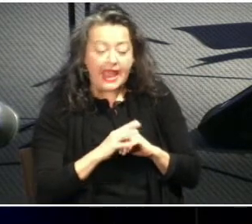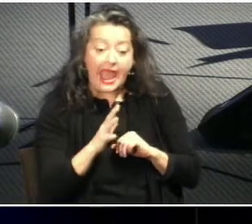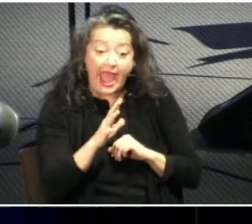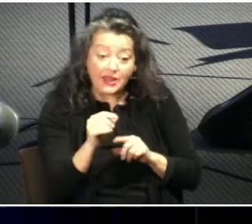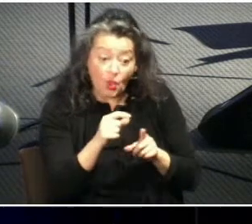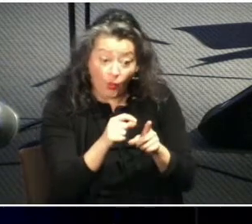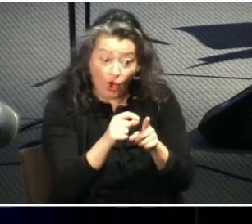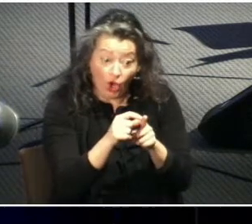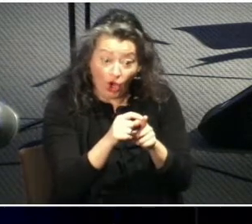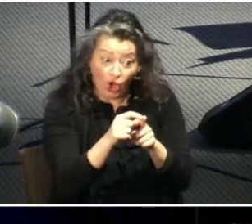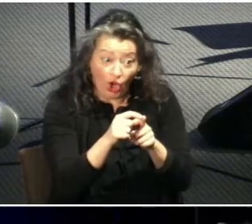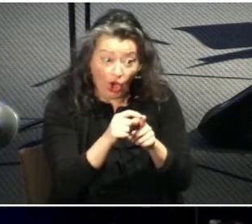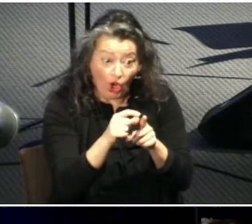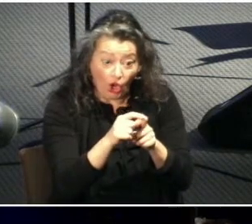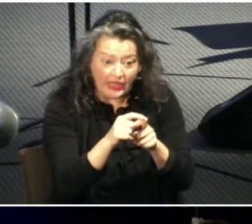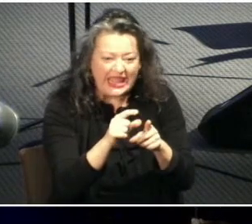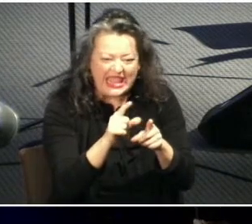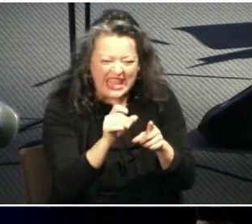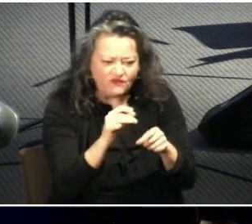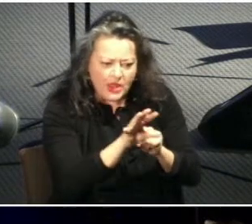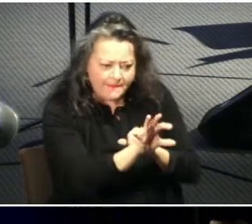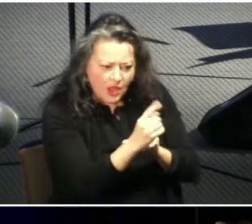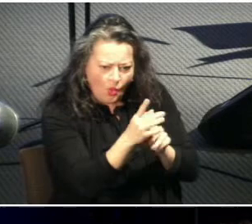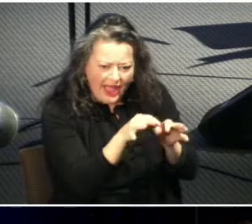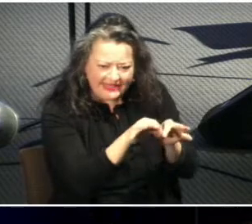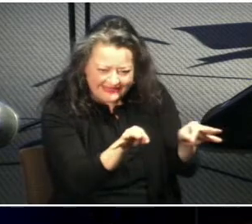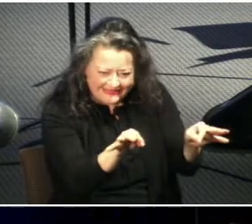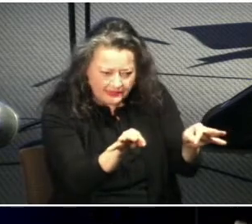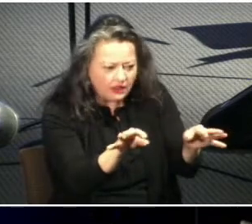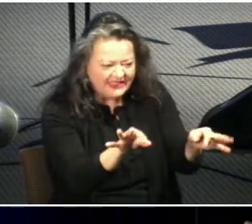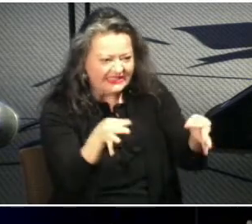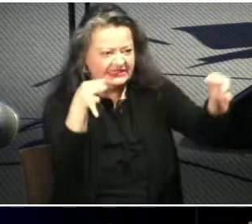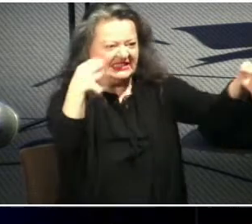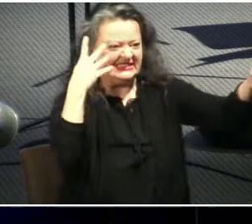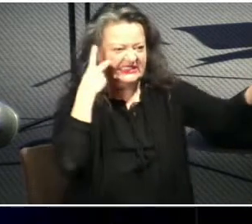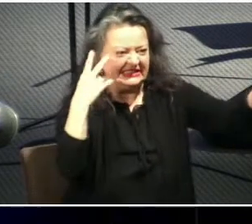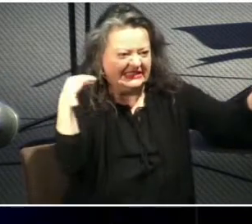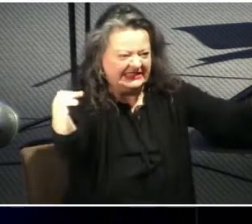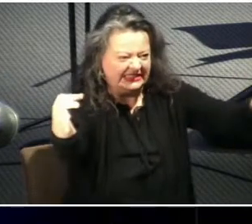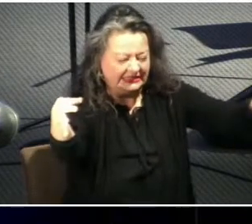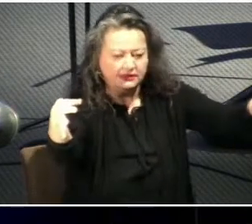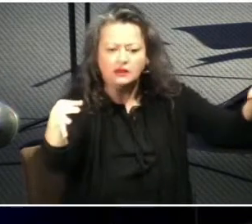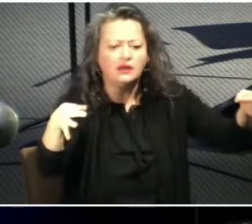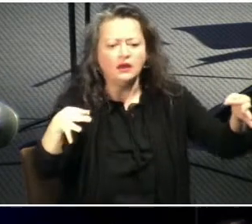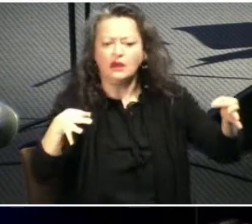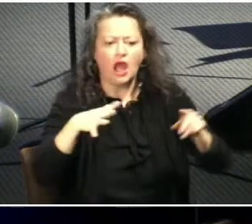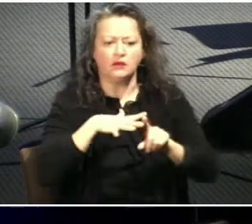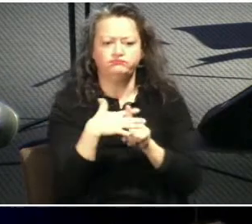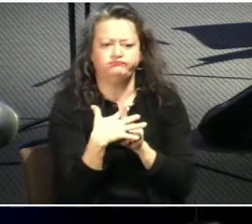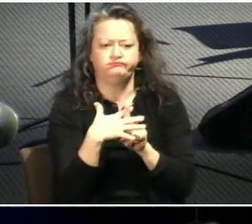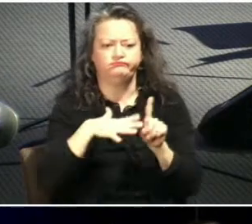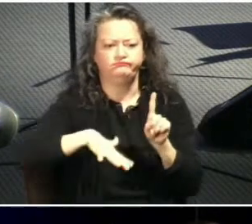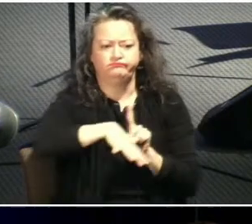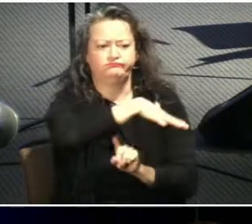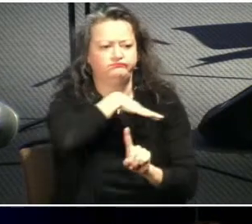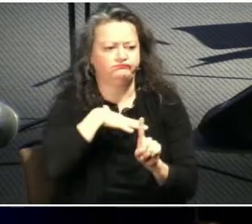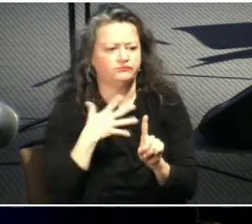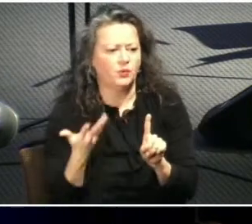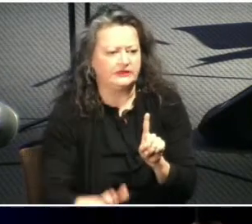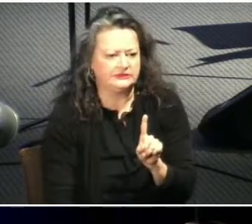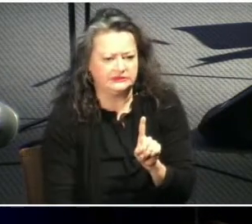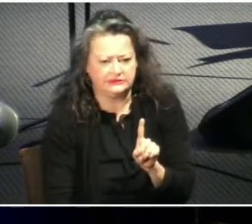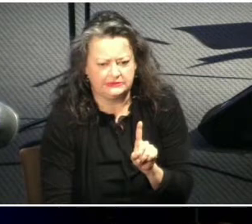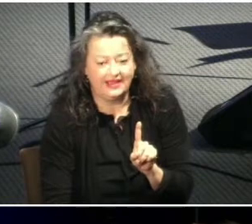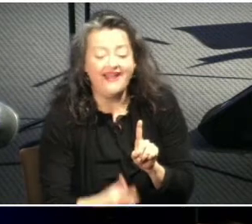when we cherry pick it out of the bible and present it by itself however if we take the verse